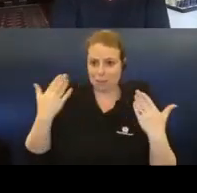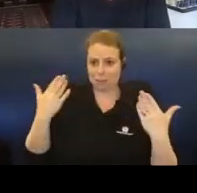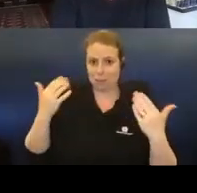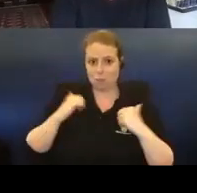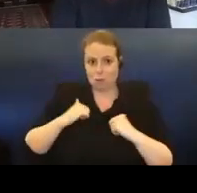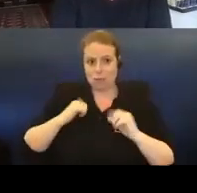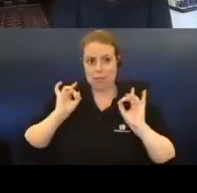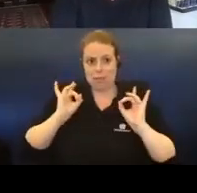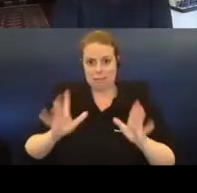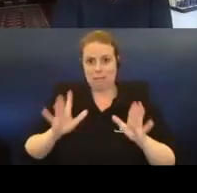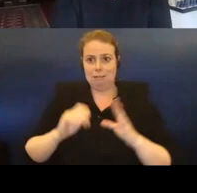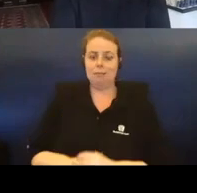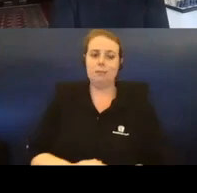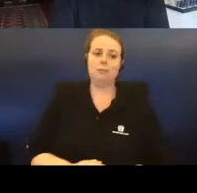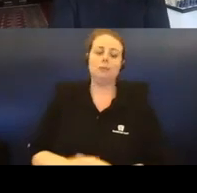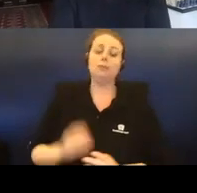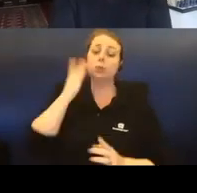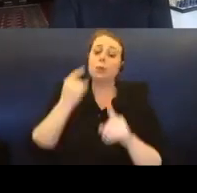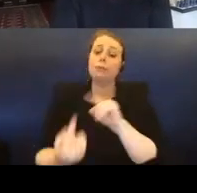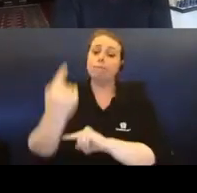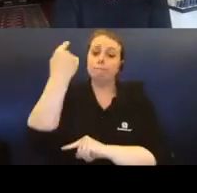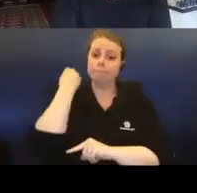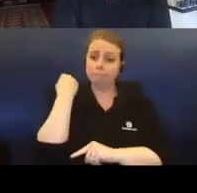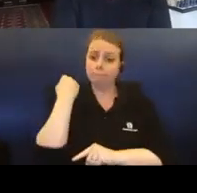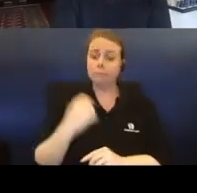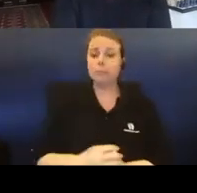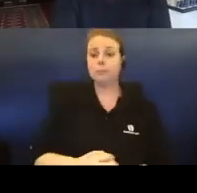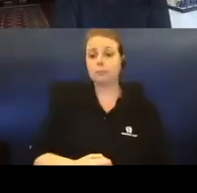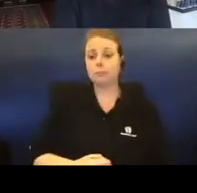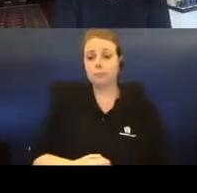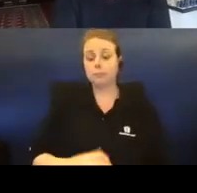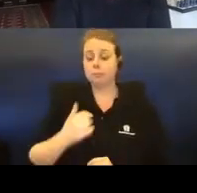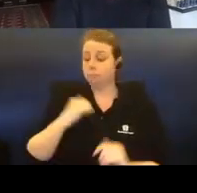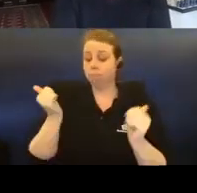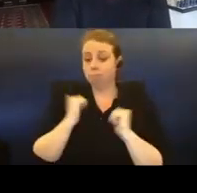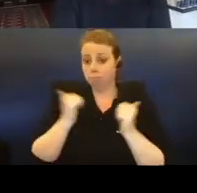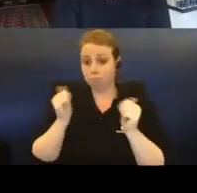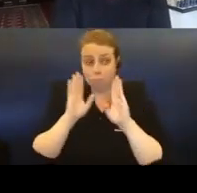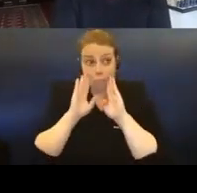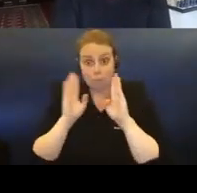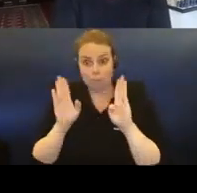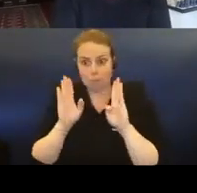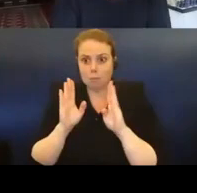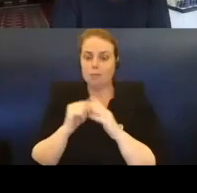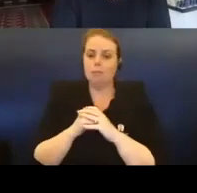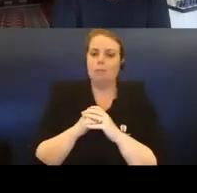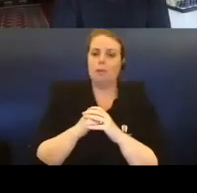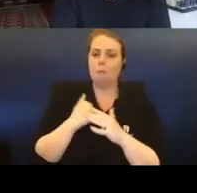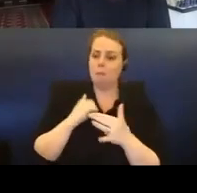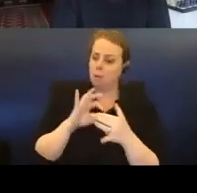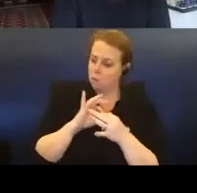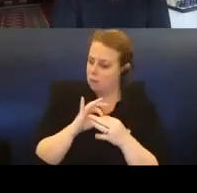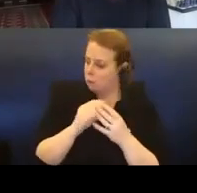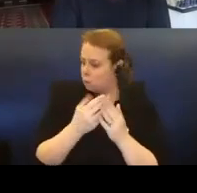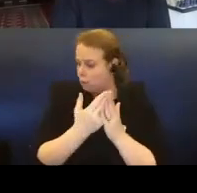And when I look back over the past few years, I still am surprised and amazed by how my relationship with